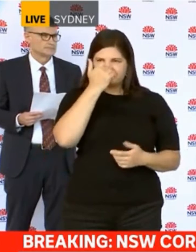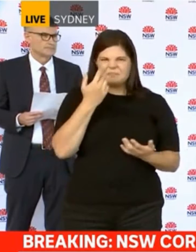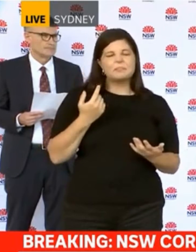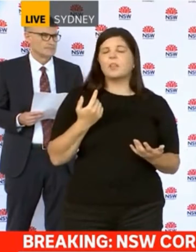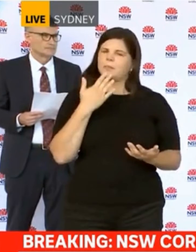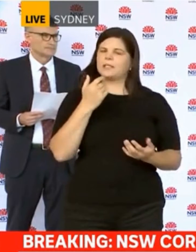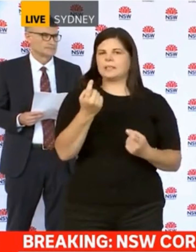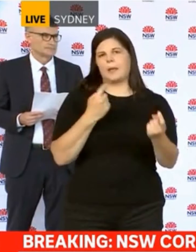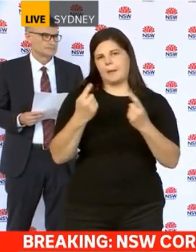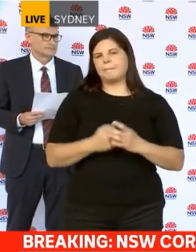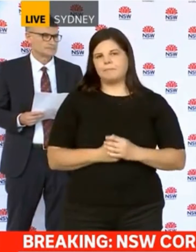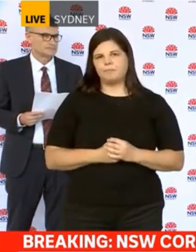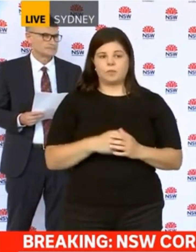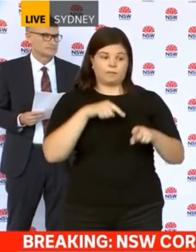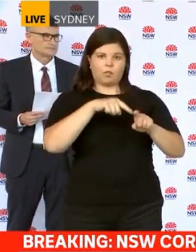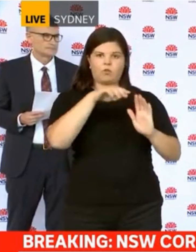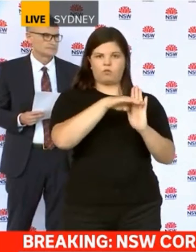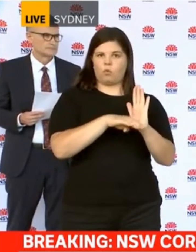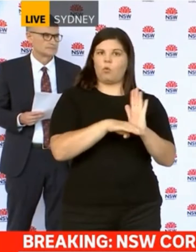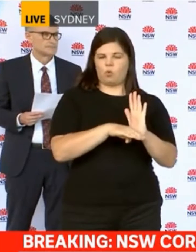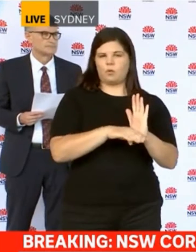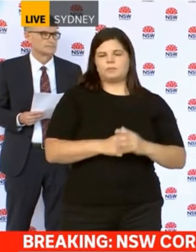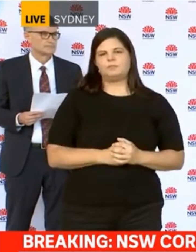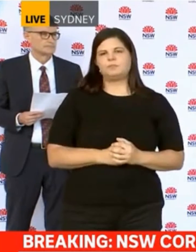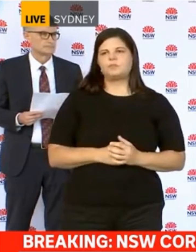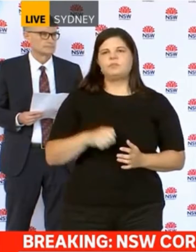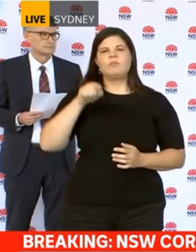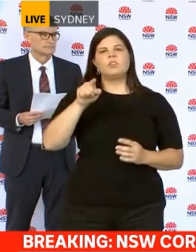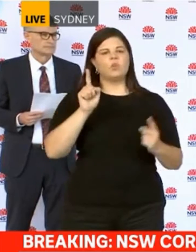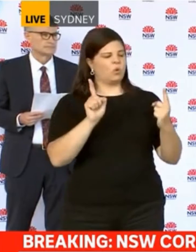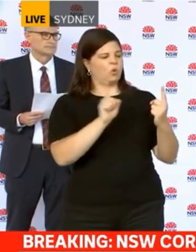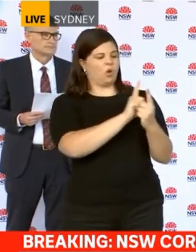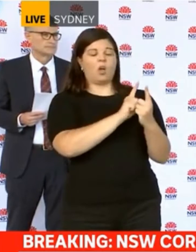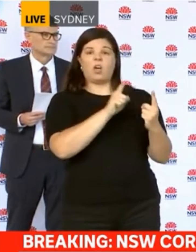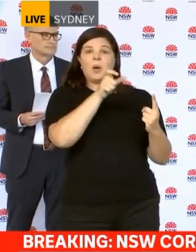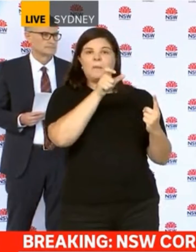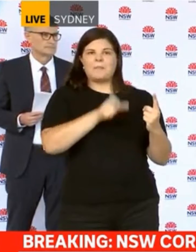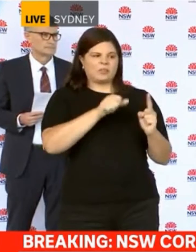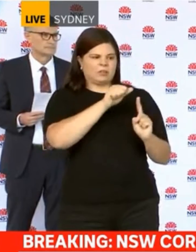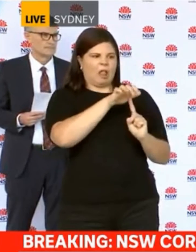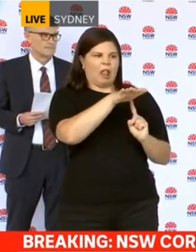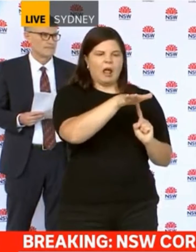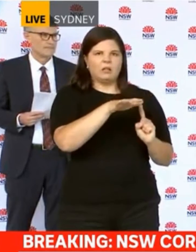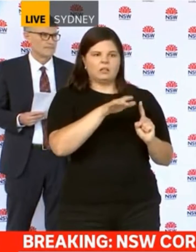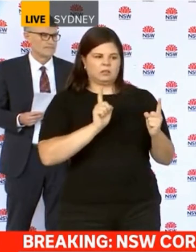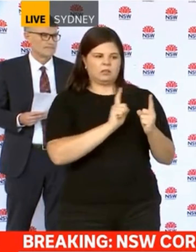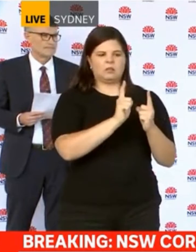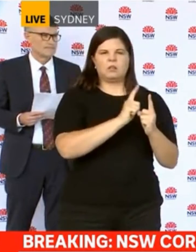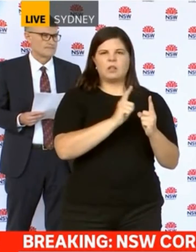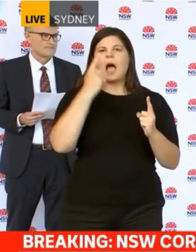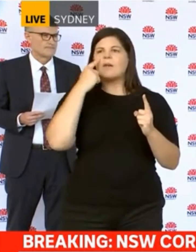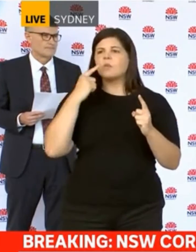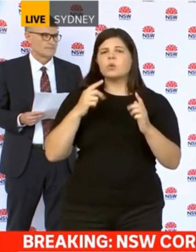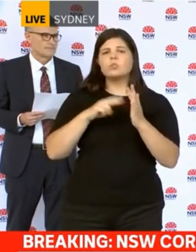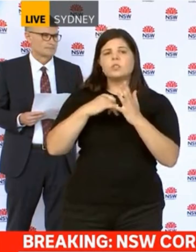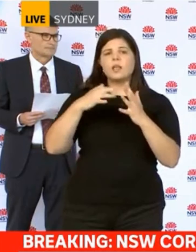If you are a casual contact or a close contact please make sure you're looking up the health website consistently to see what venues are being put